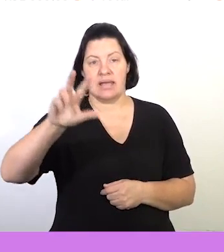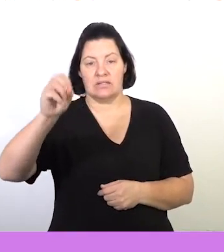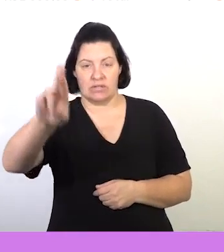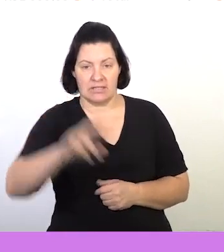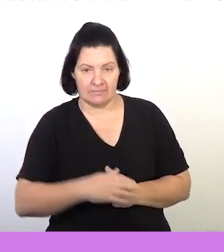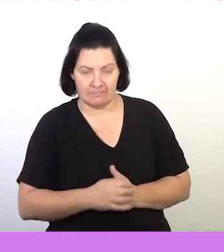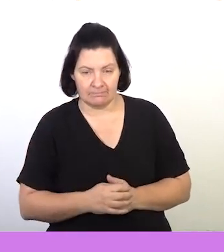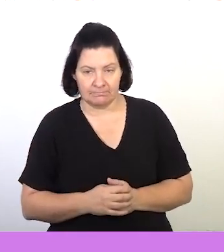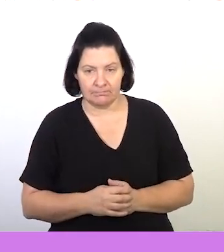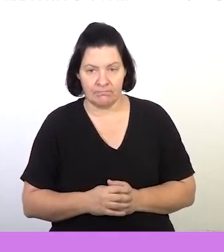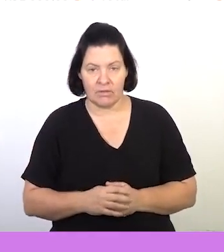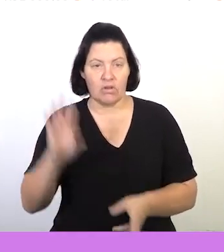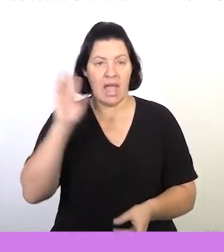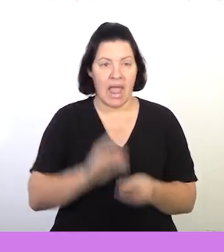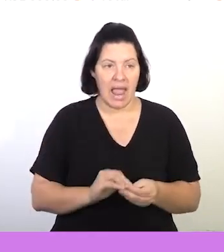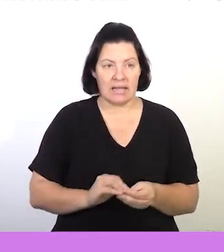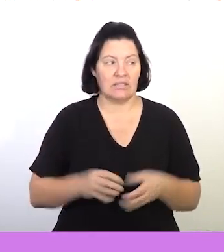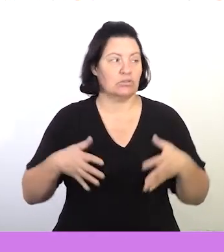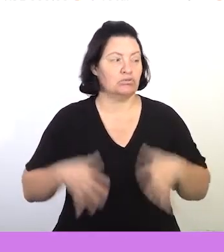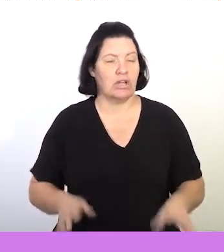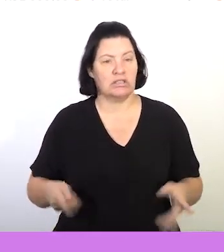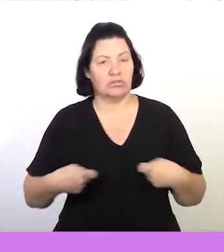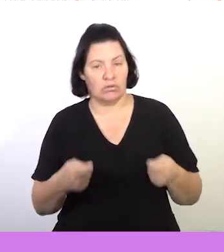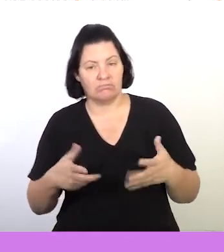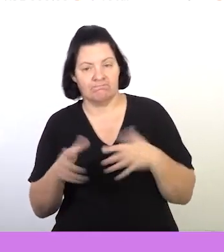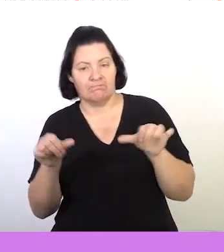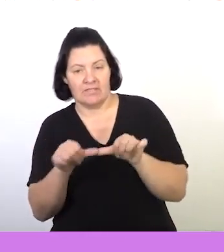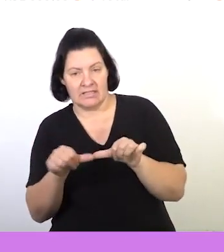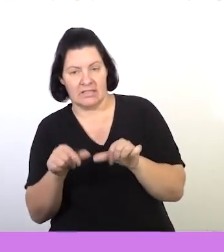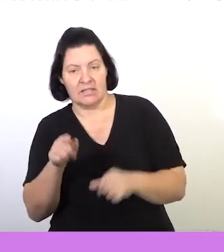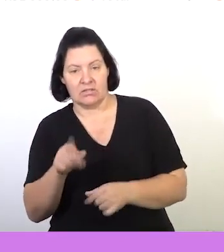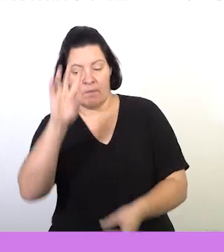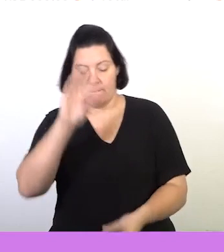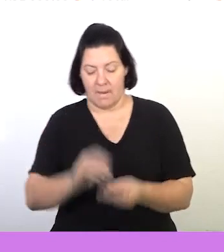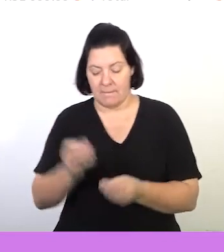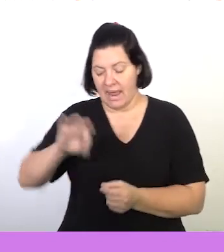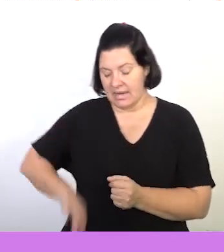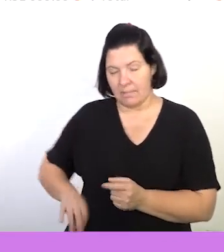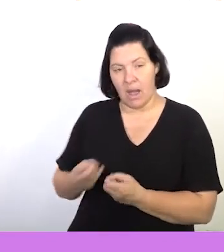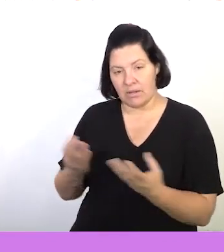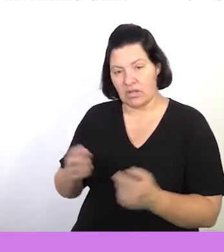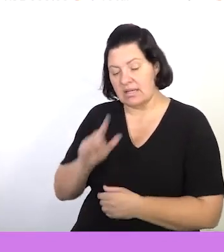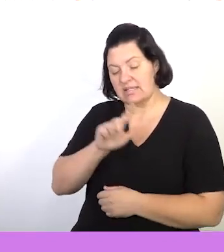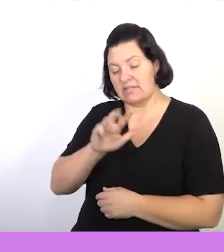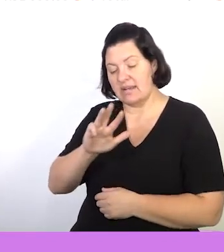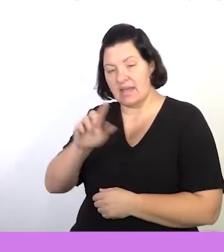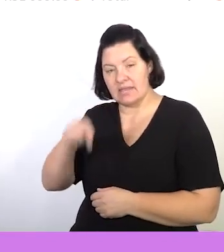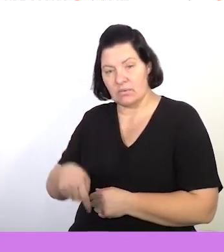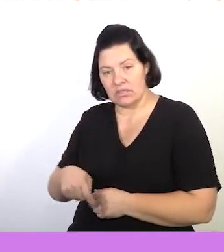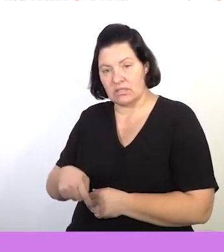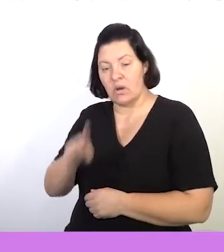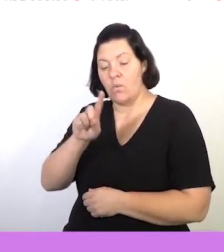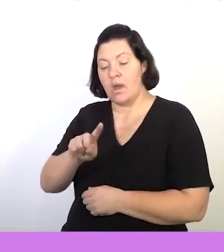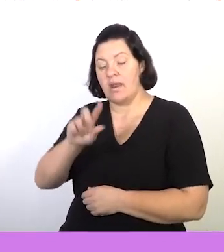Rand. Okay. So I added the dresser sold to the fittings and that gives me a total income of 79